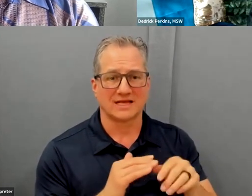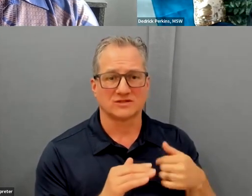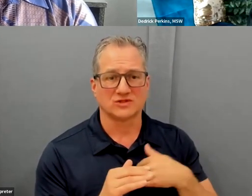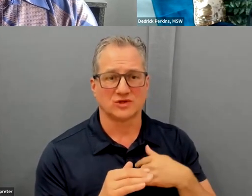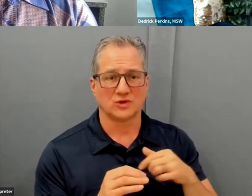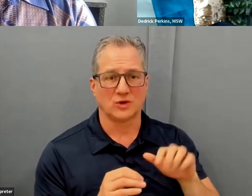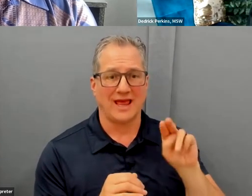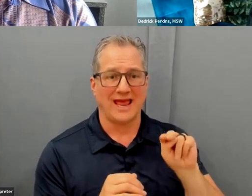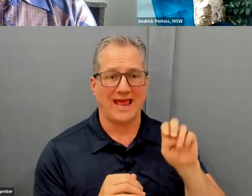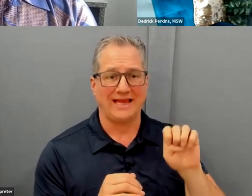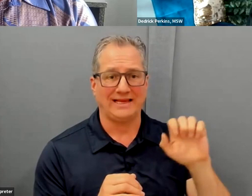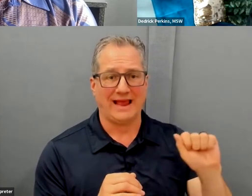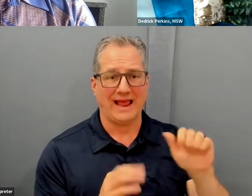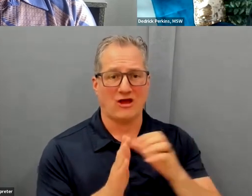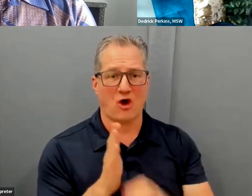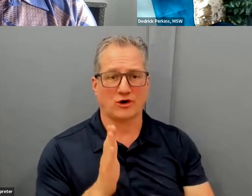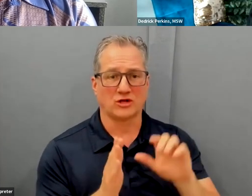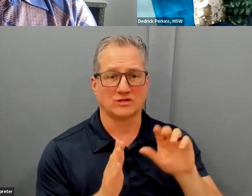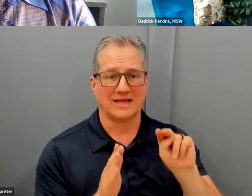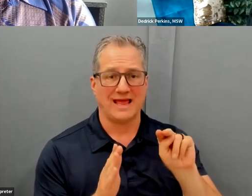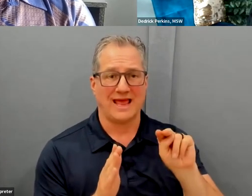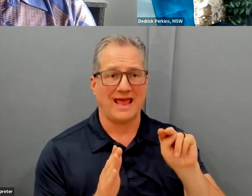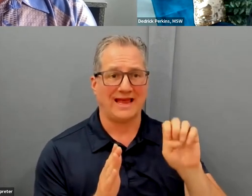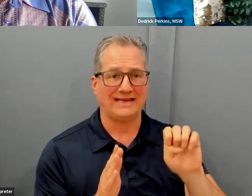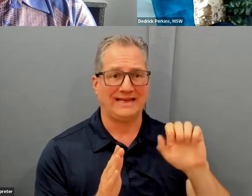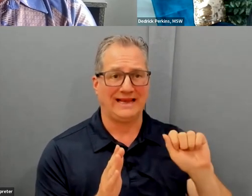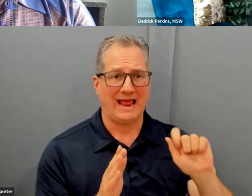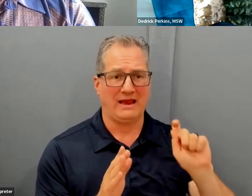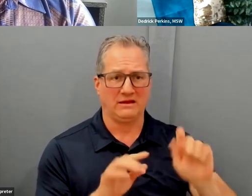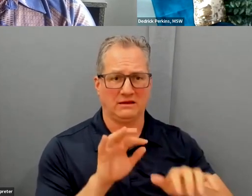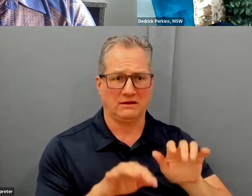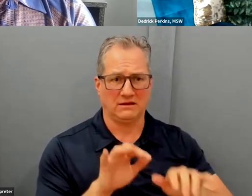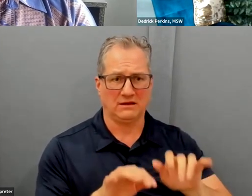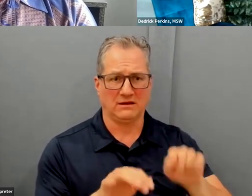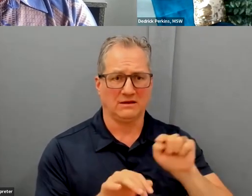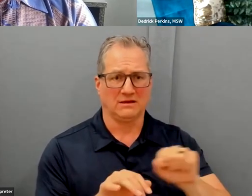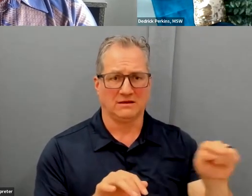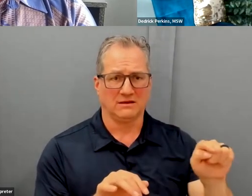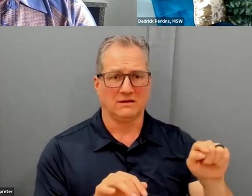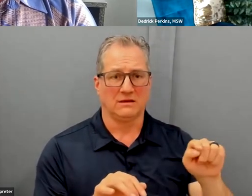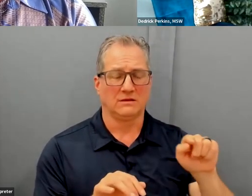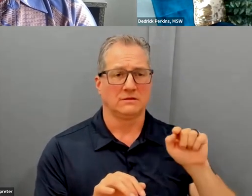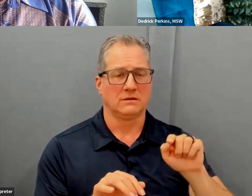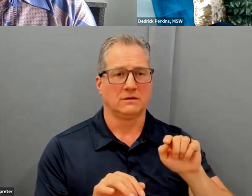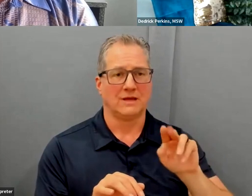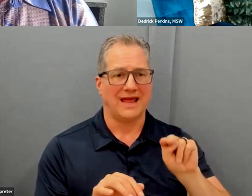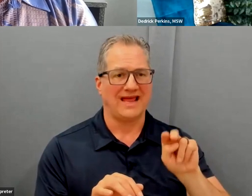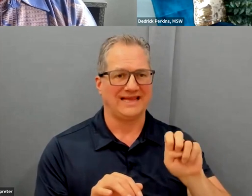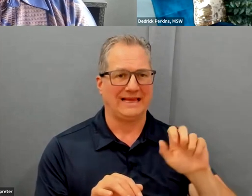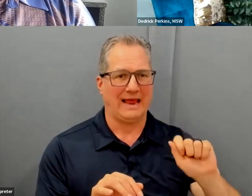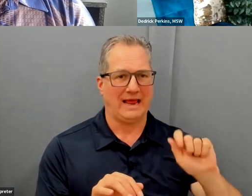typing in Google NEA Keanu Sai, and it'll take you to those three articles, so they can get access to it.